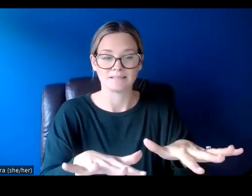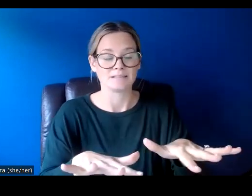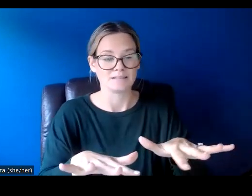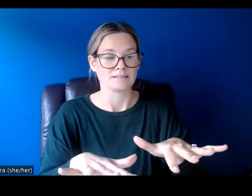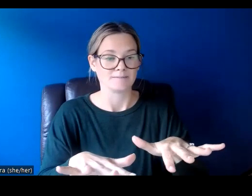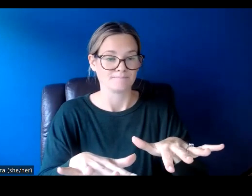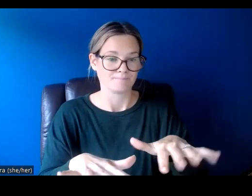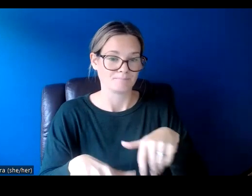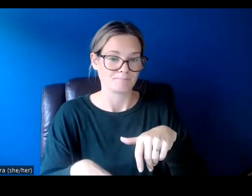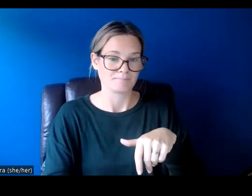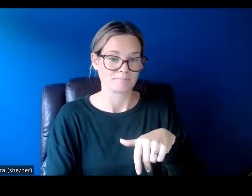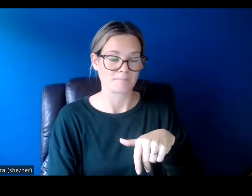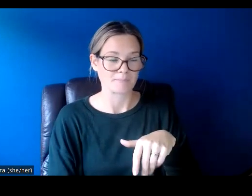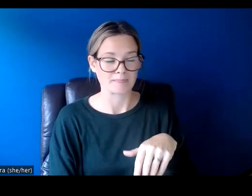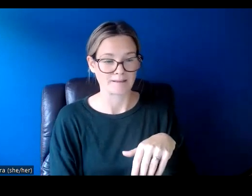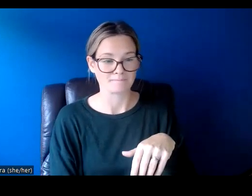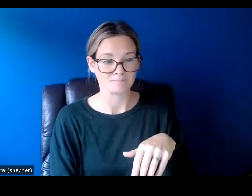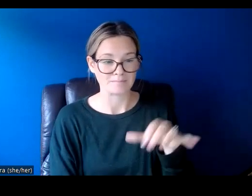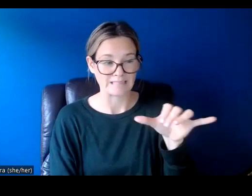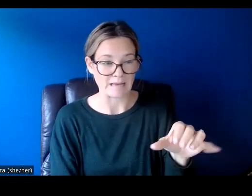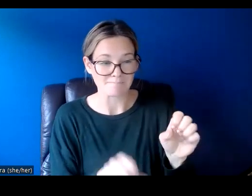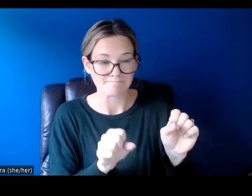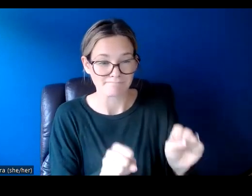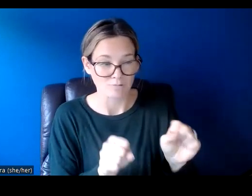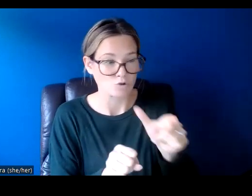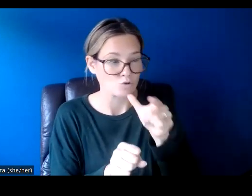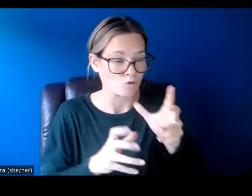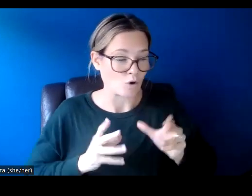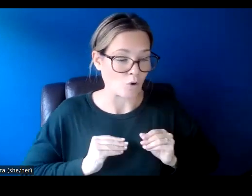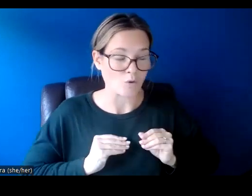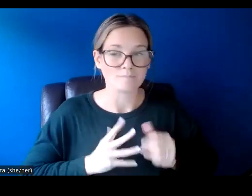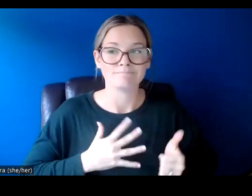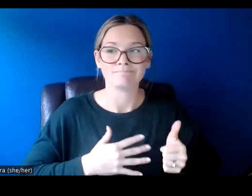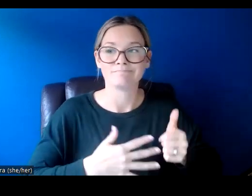that is potentially owned by the province.